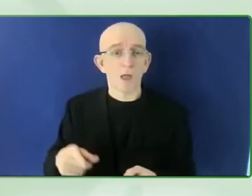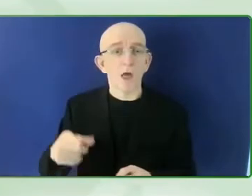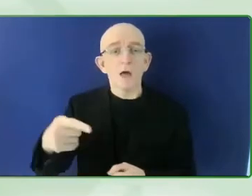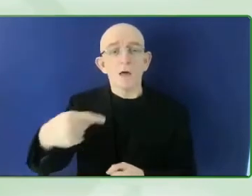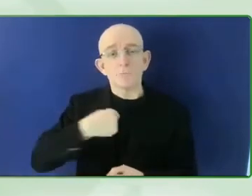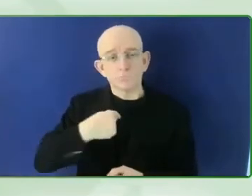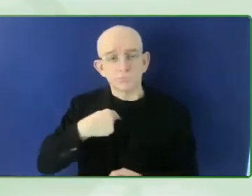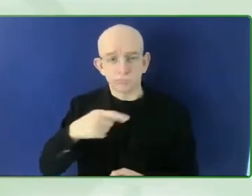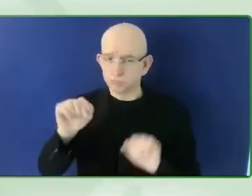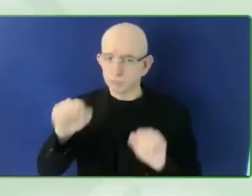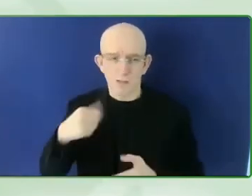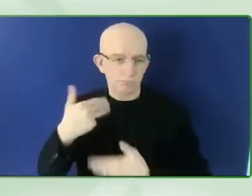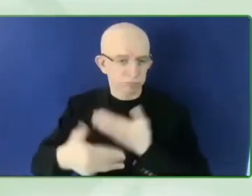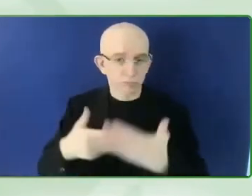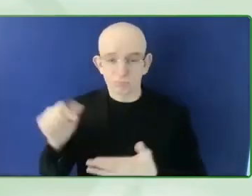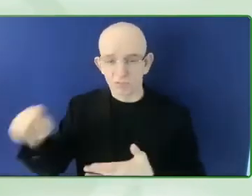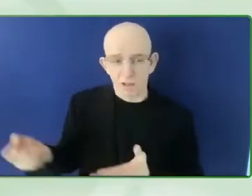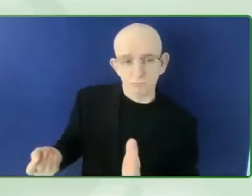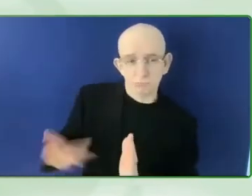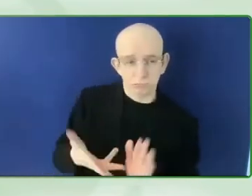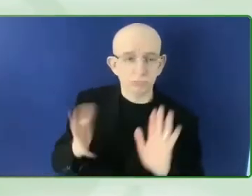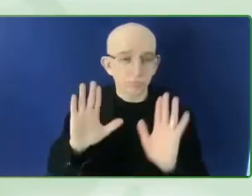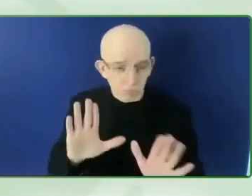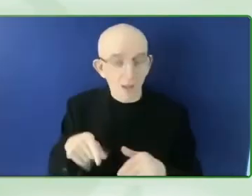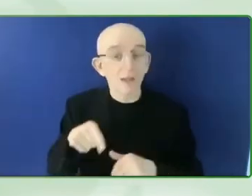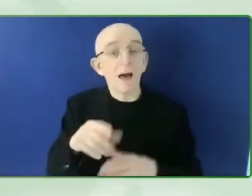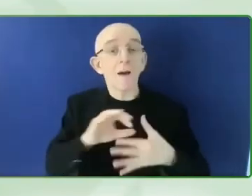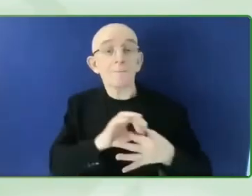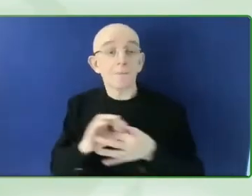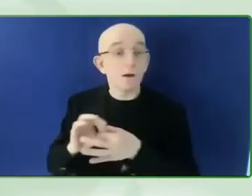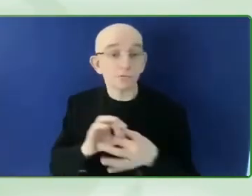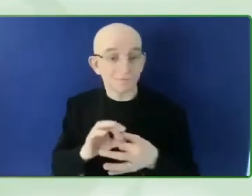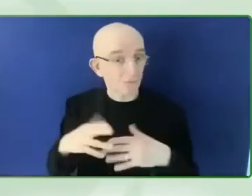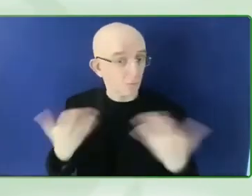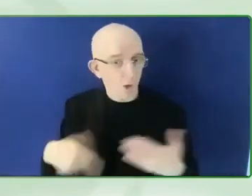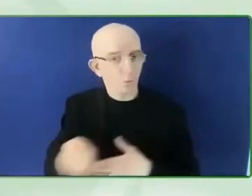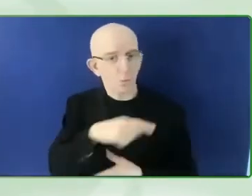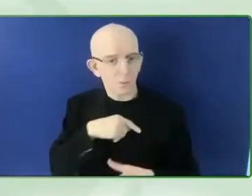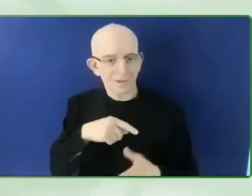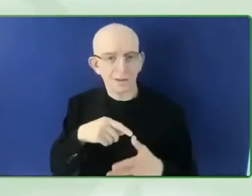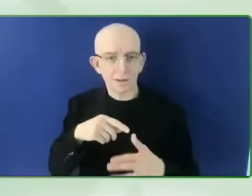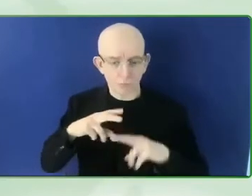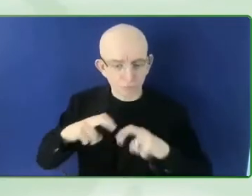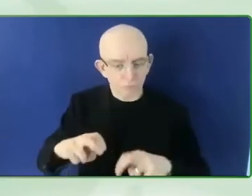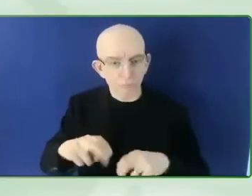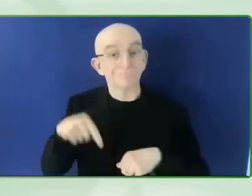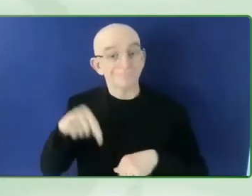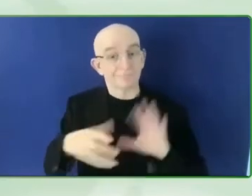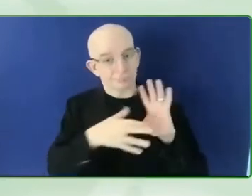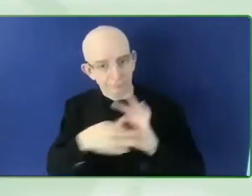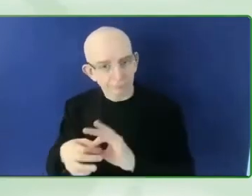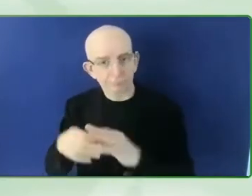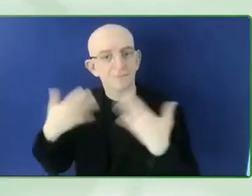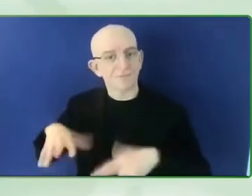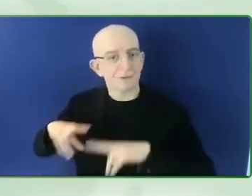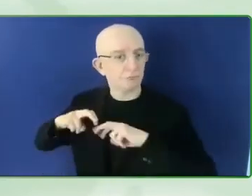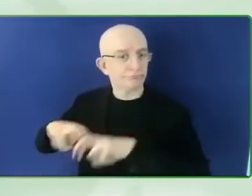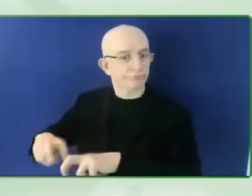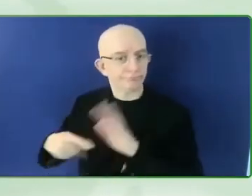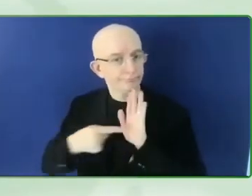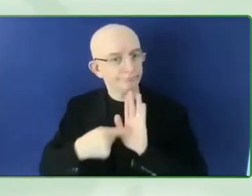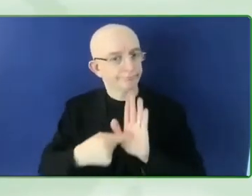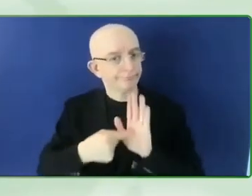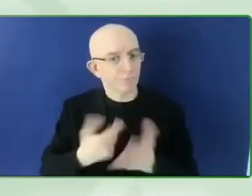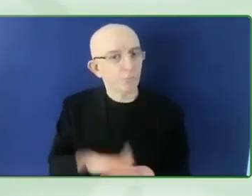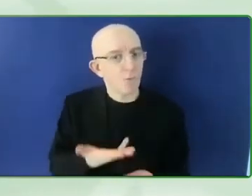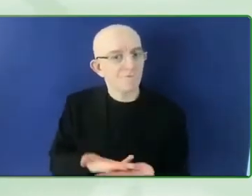inform a global strategy on disability inclusive climate resilient city design, and in particular demonstrate how cities can implement